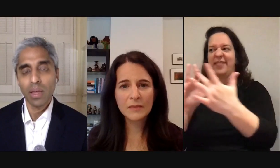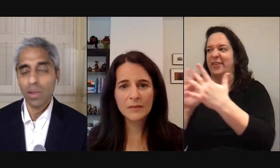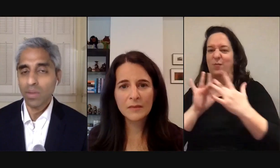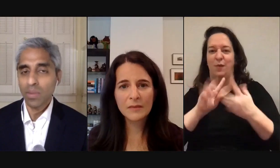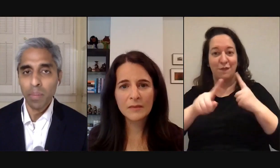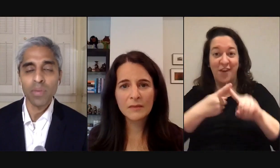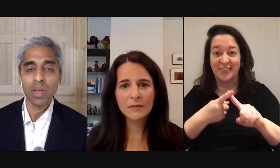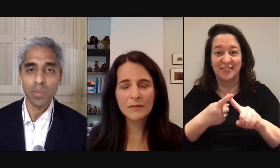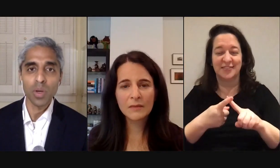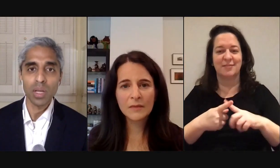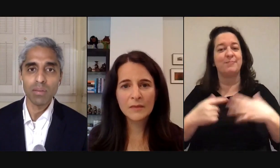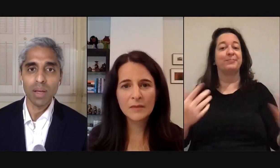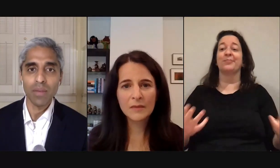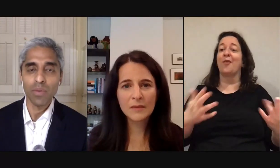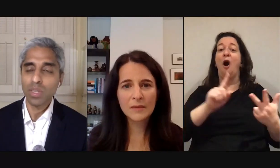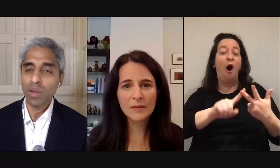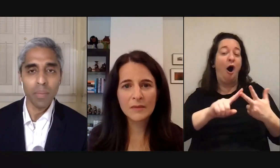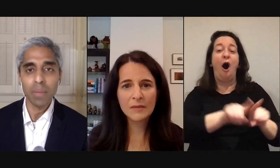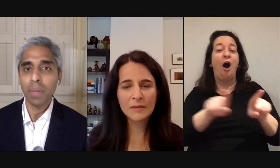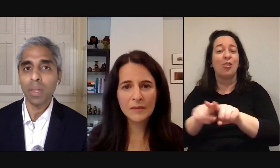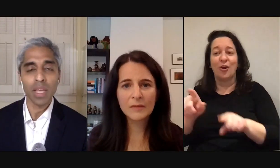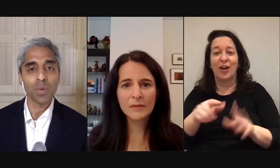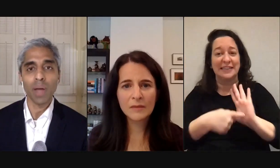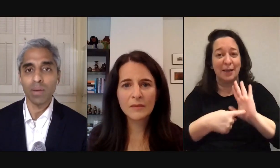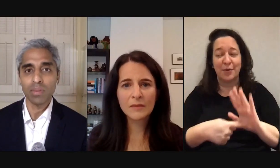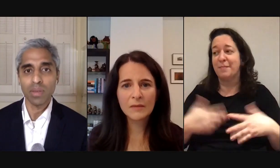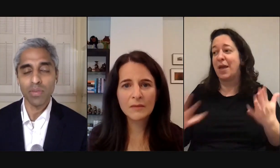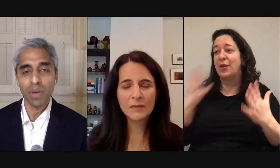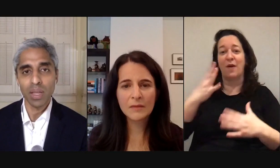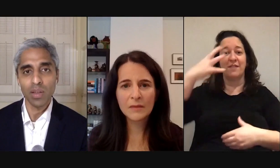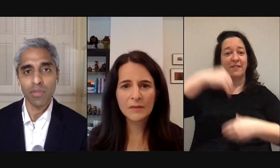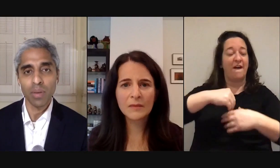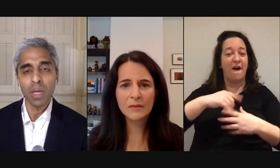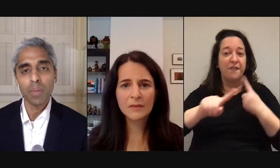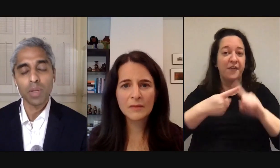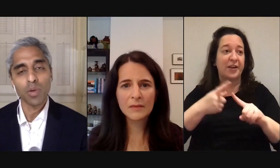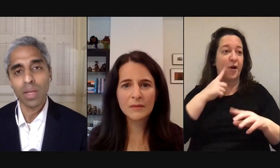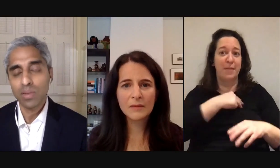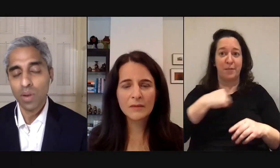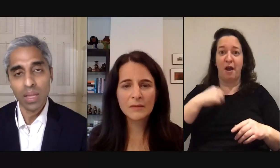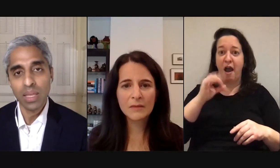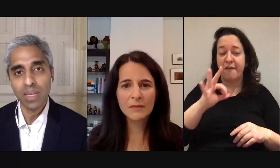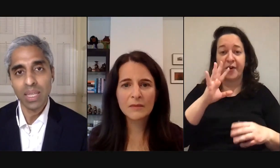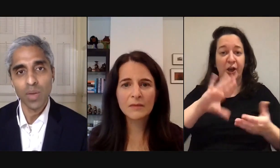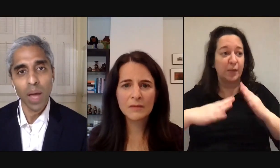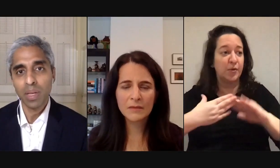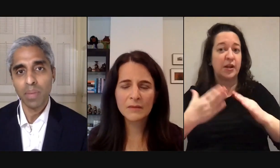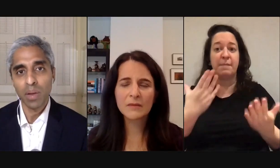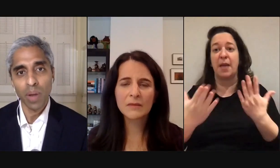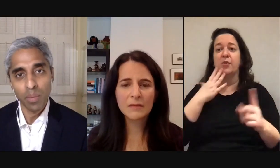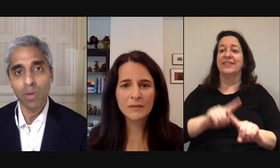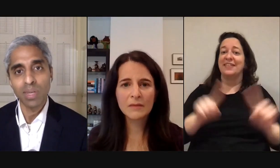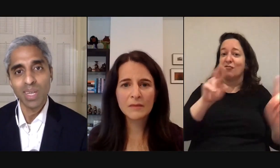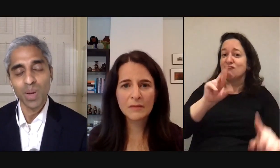you know as a member of a community of which there aren't many people like you around if you find that you're from particular race or ethnicity and that you